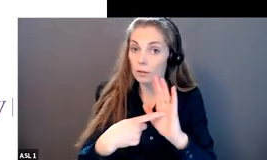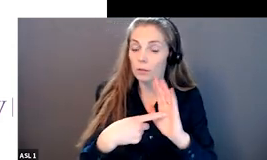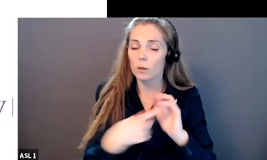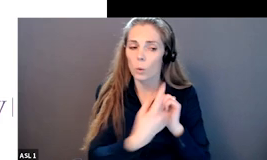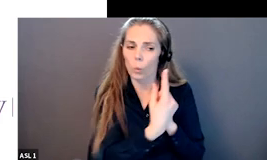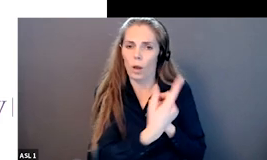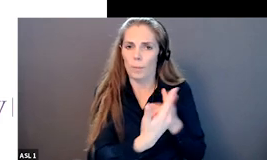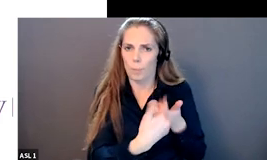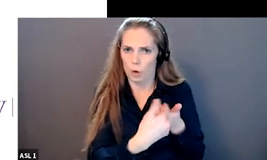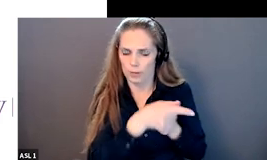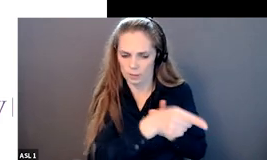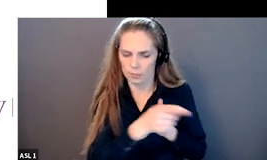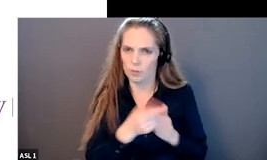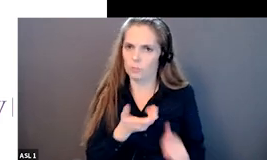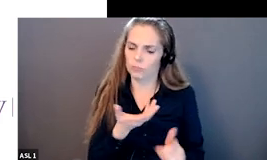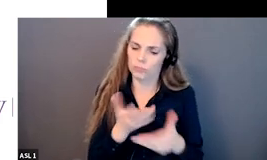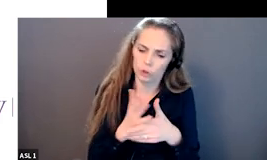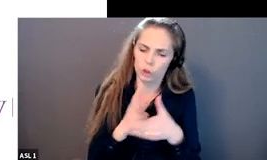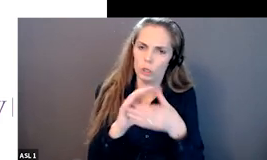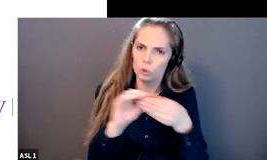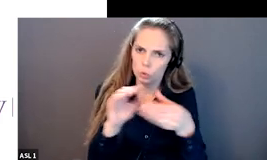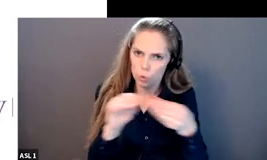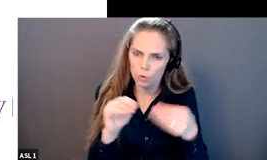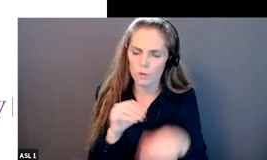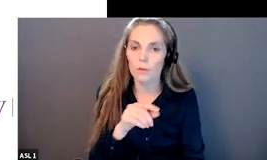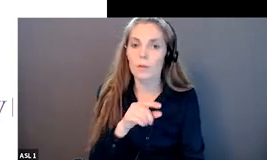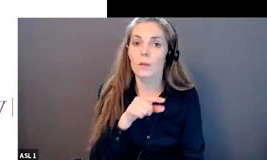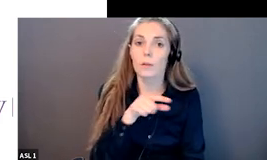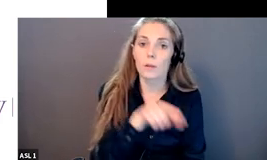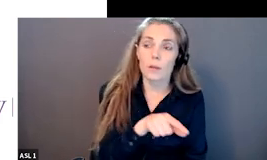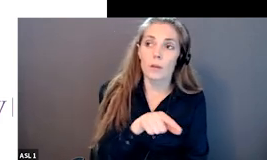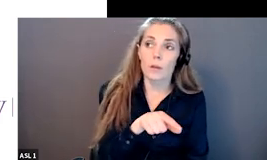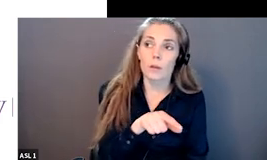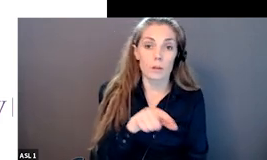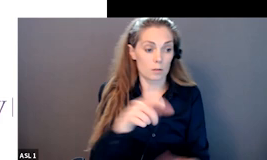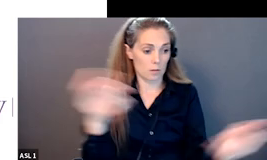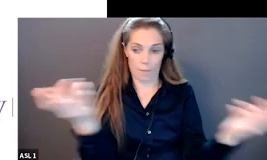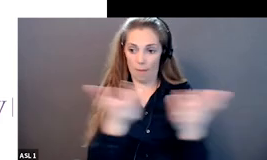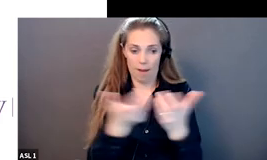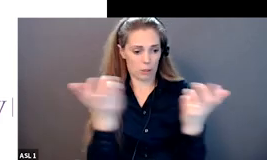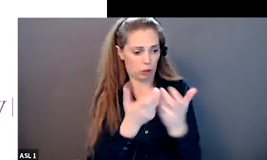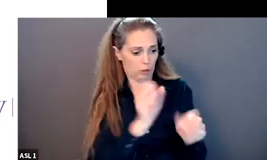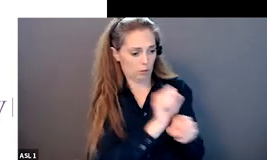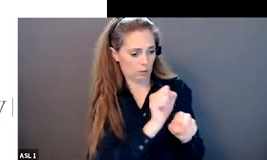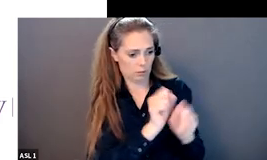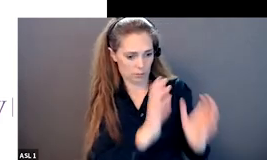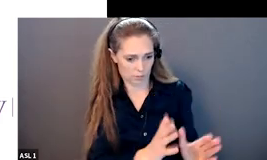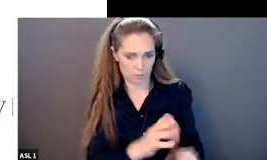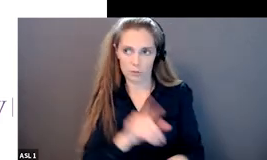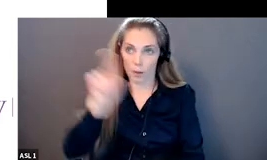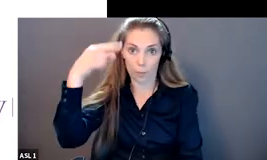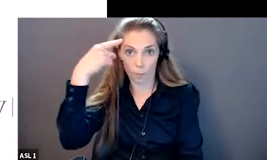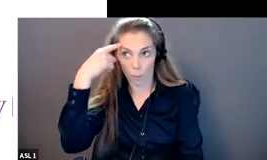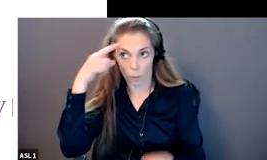were running into in helping match participants with employment with employers um is that oftentimes corporate reimbursements for employee